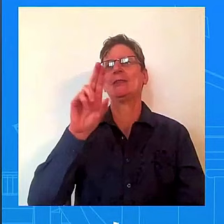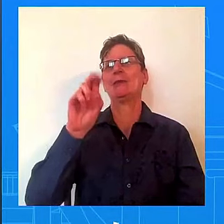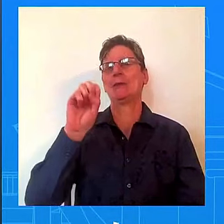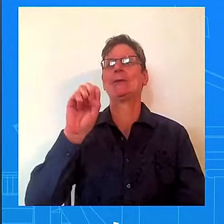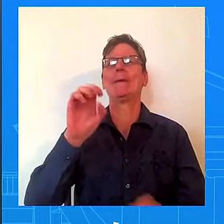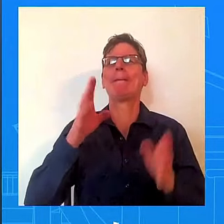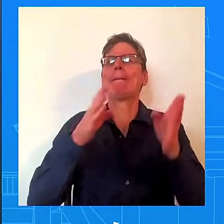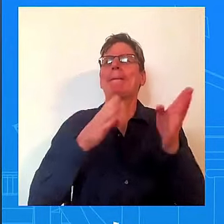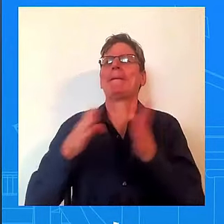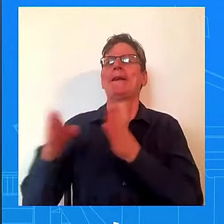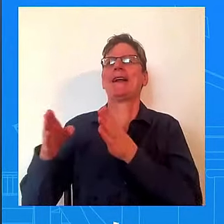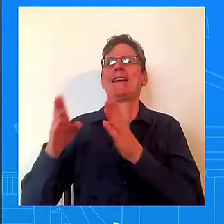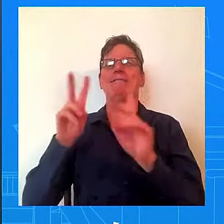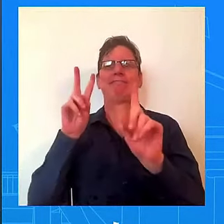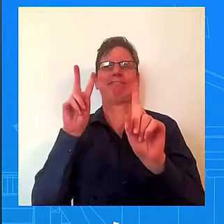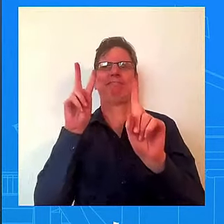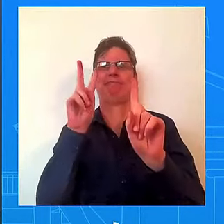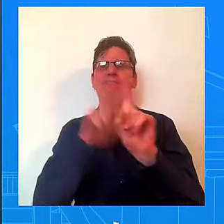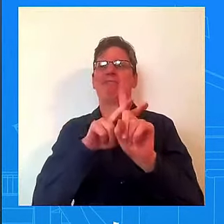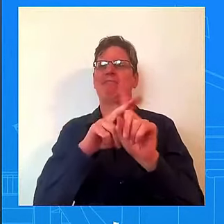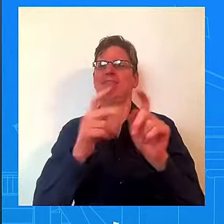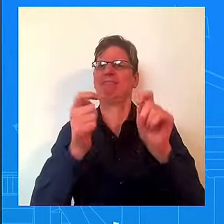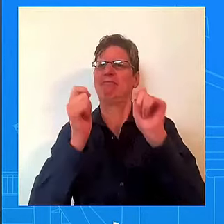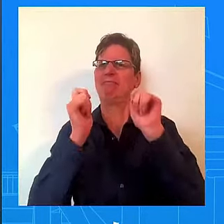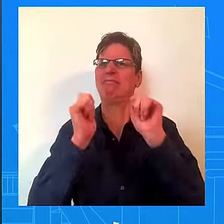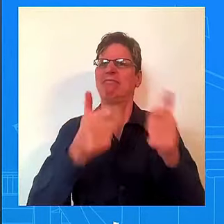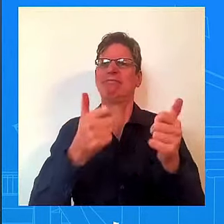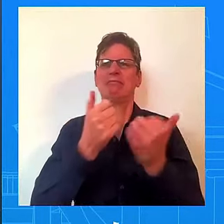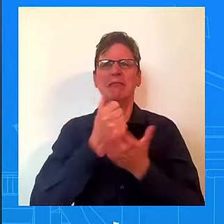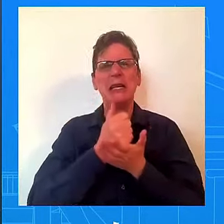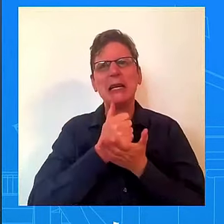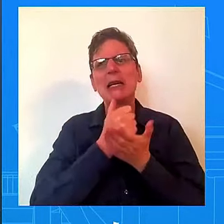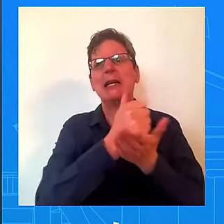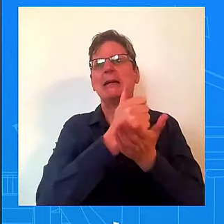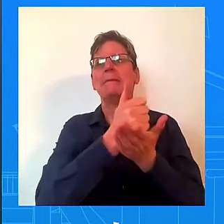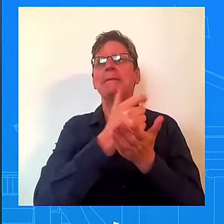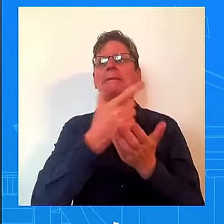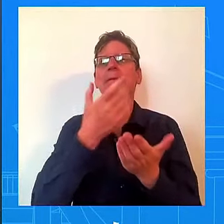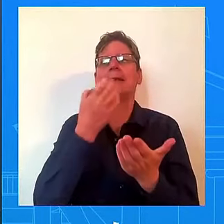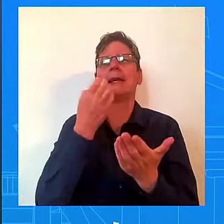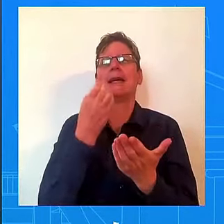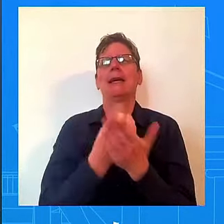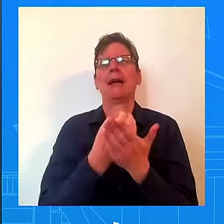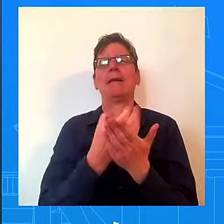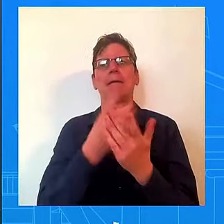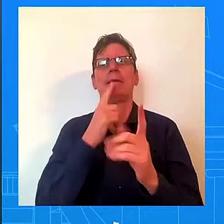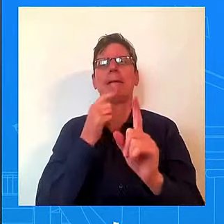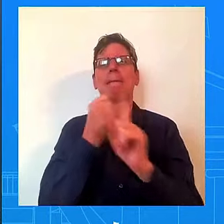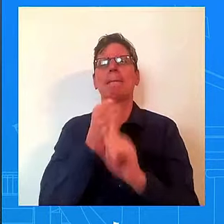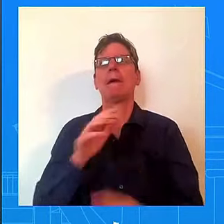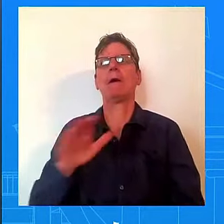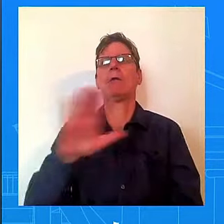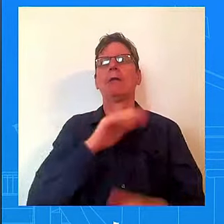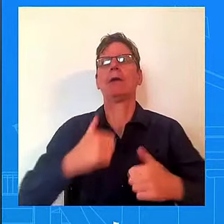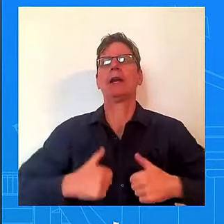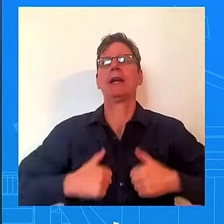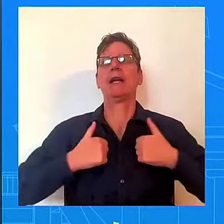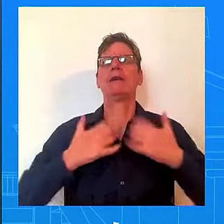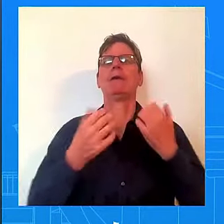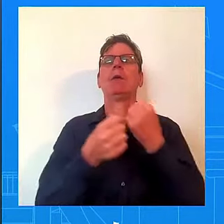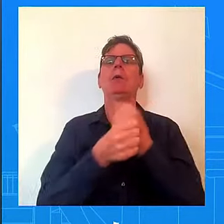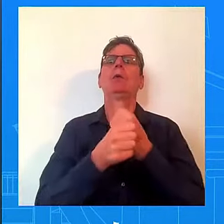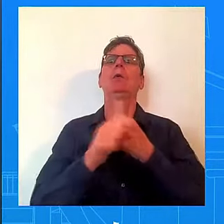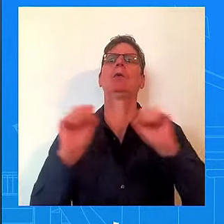rescued many lives and it ensured that we could move forward. And a number of the investments I've